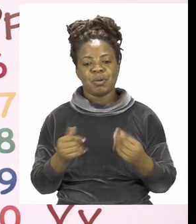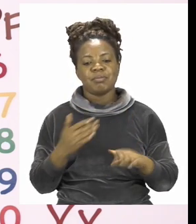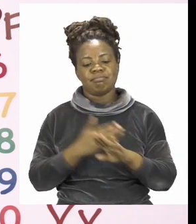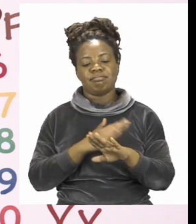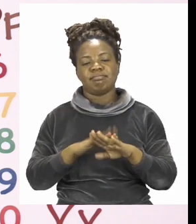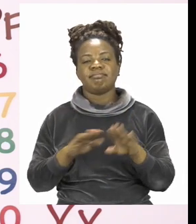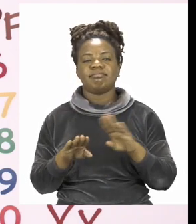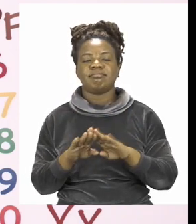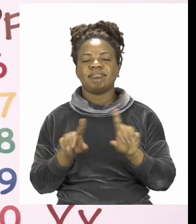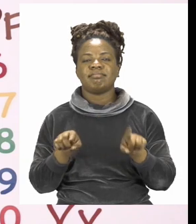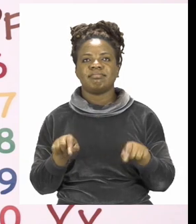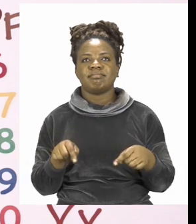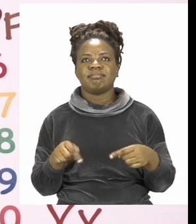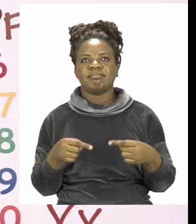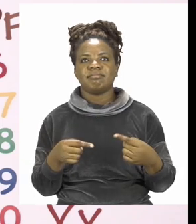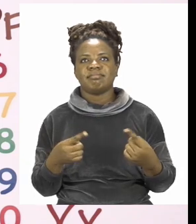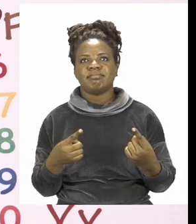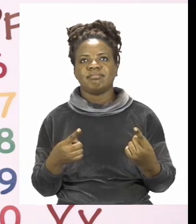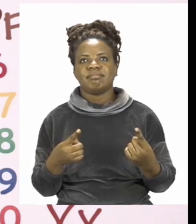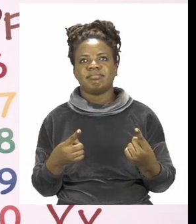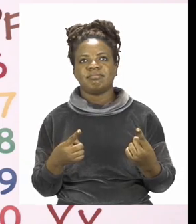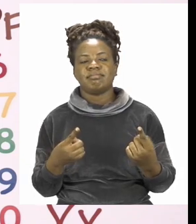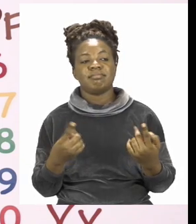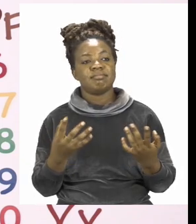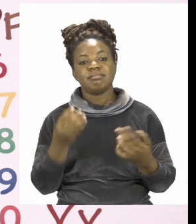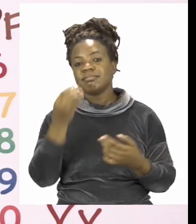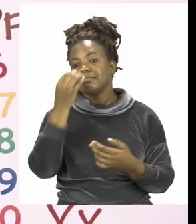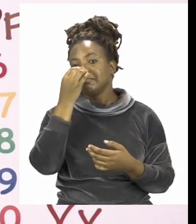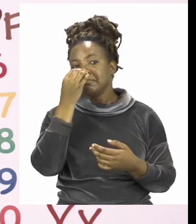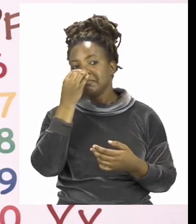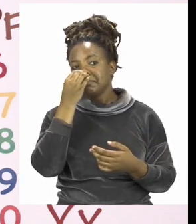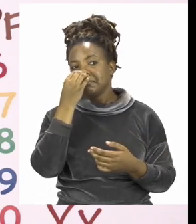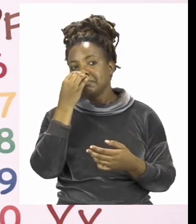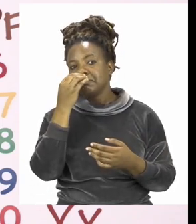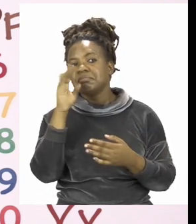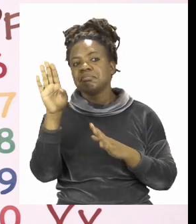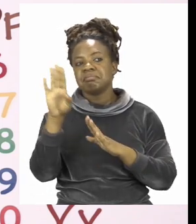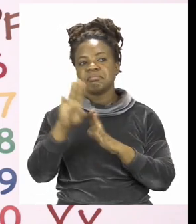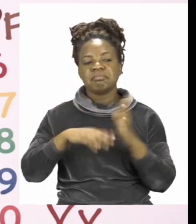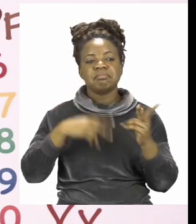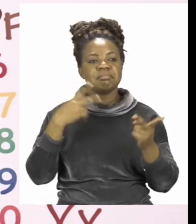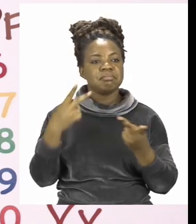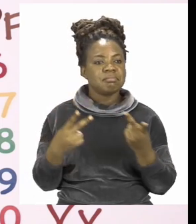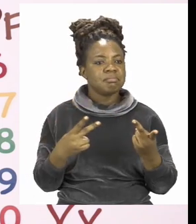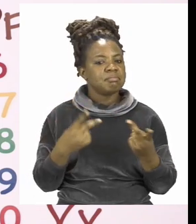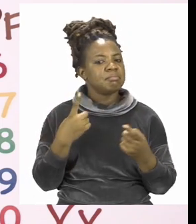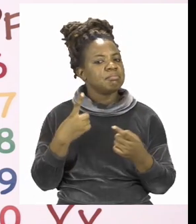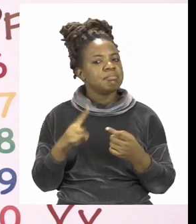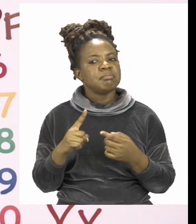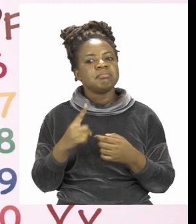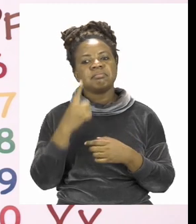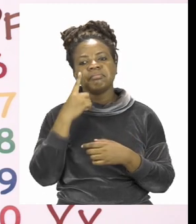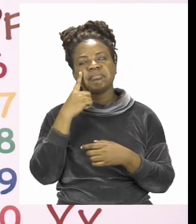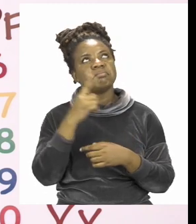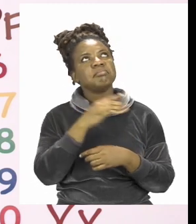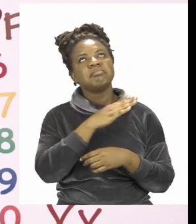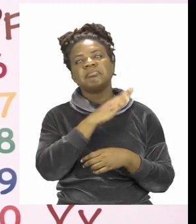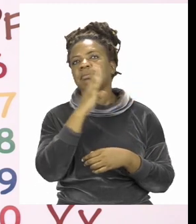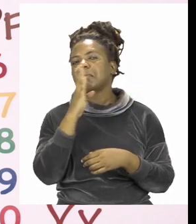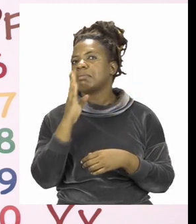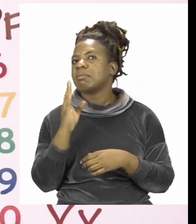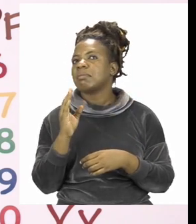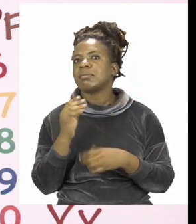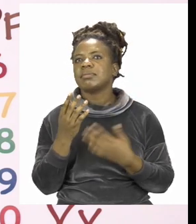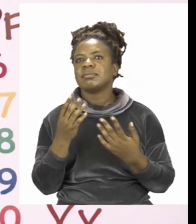touch anything else. Sashi said he was going to come and visit me, but I haven't seen him today. Um,